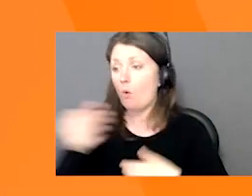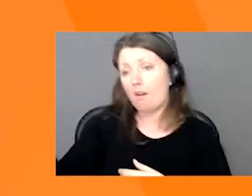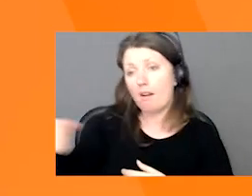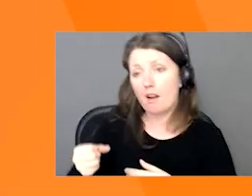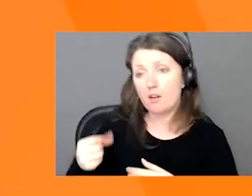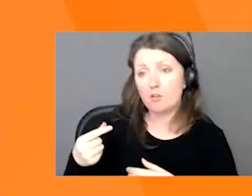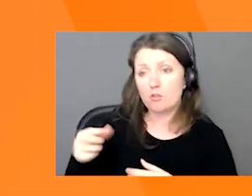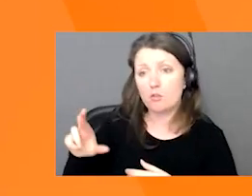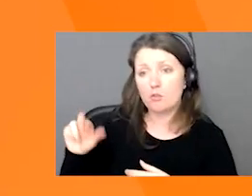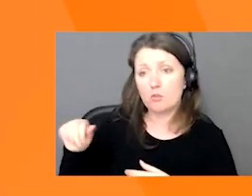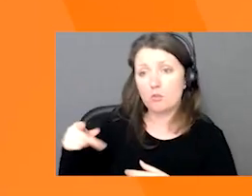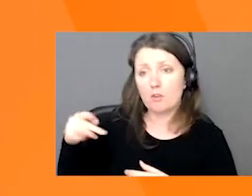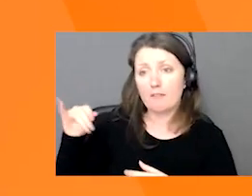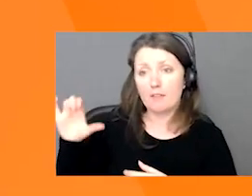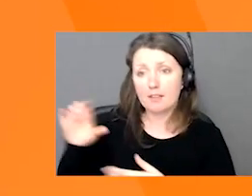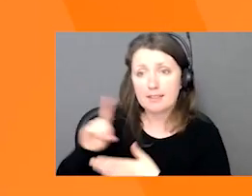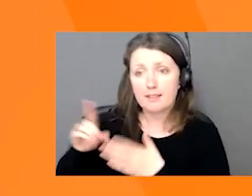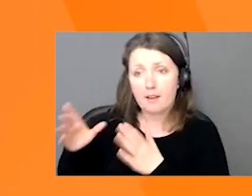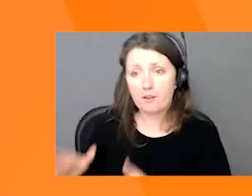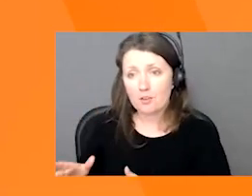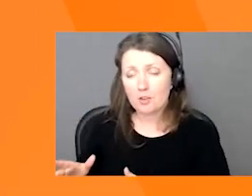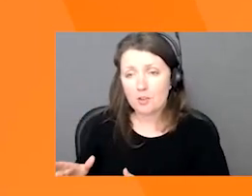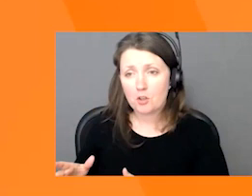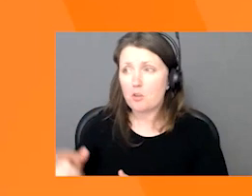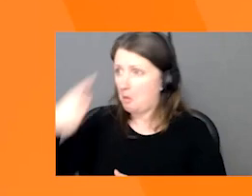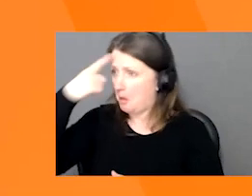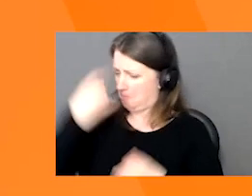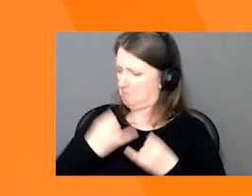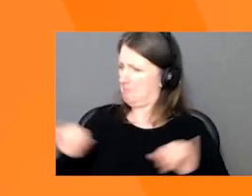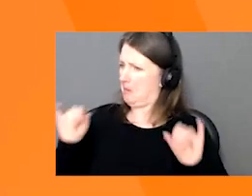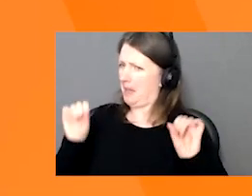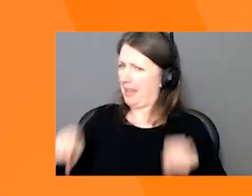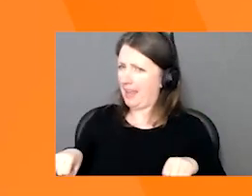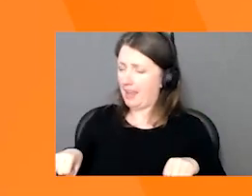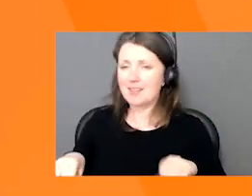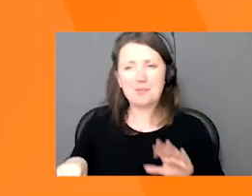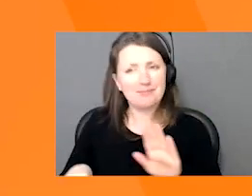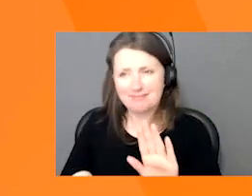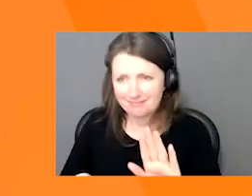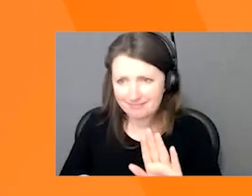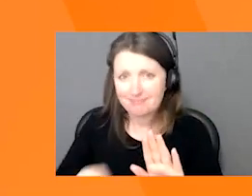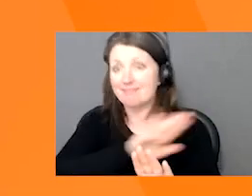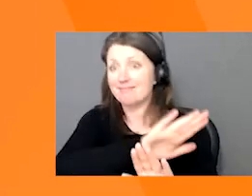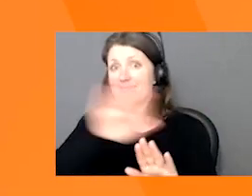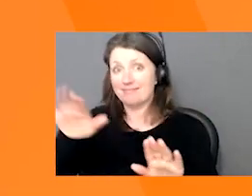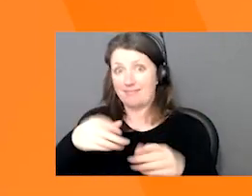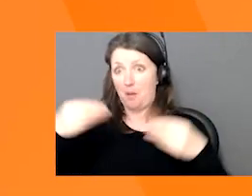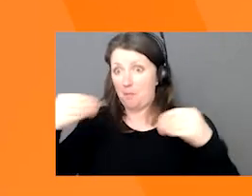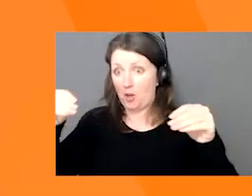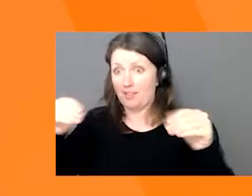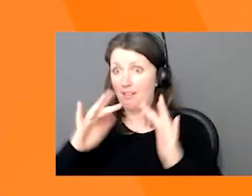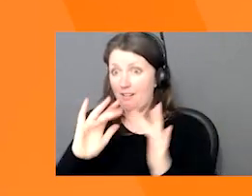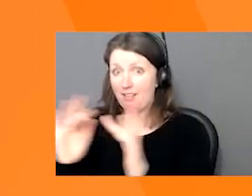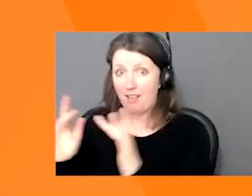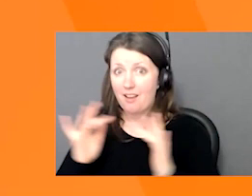you might want to do on your own, retailers and many online marketplaces require standardized images that can be